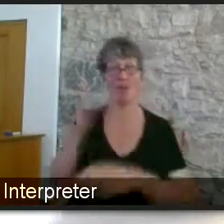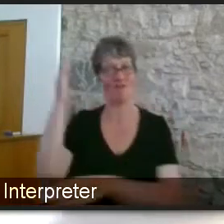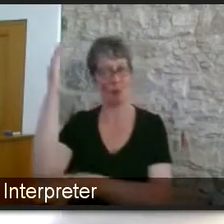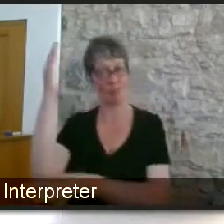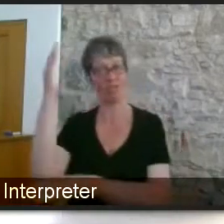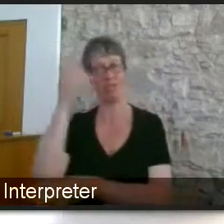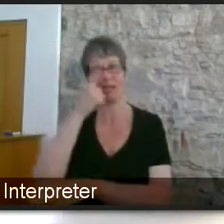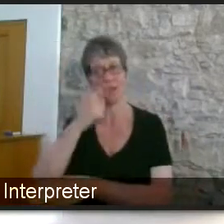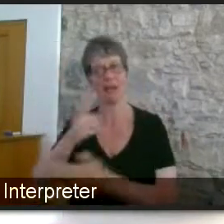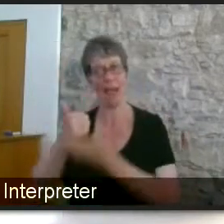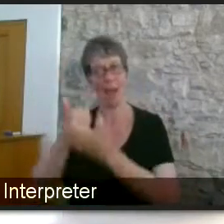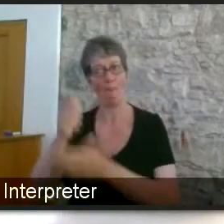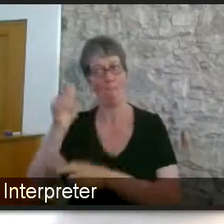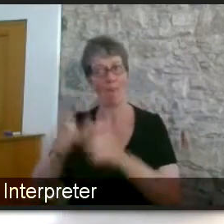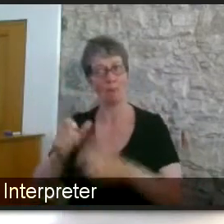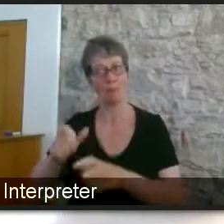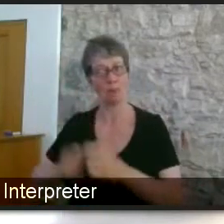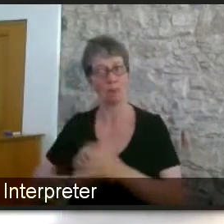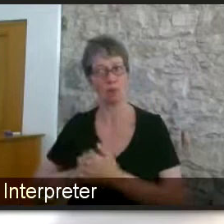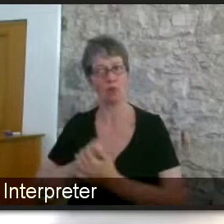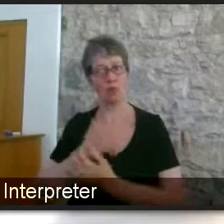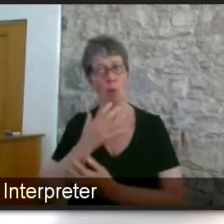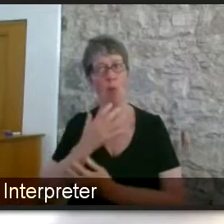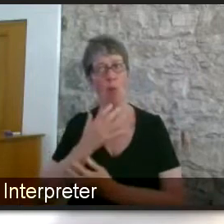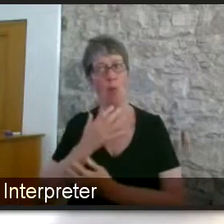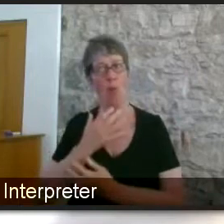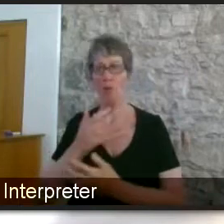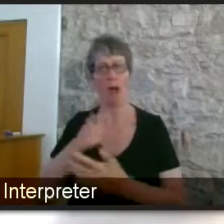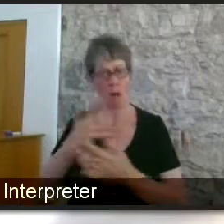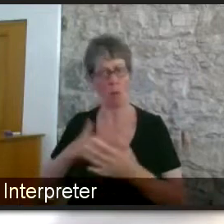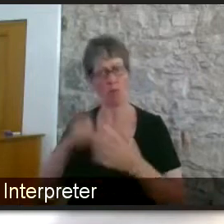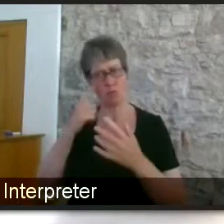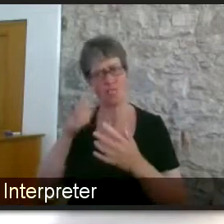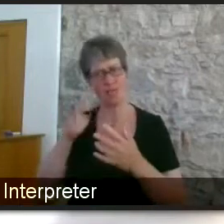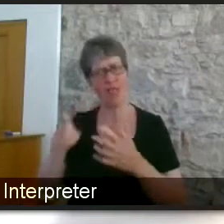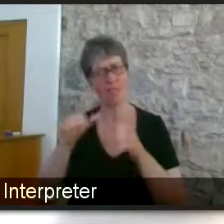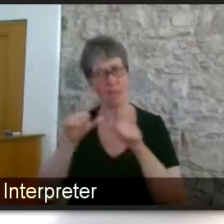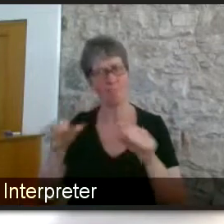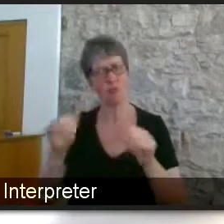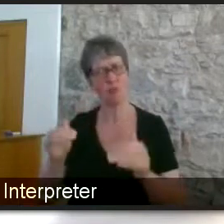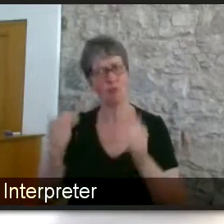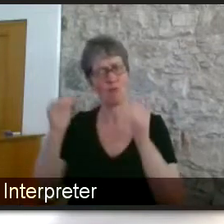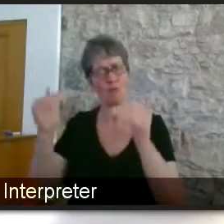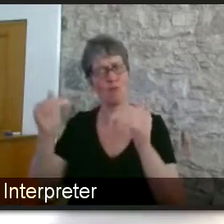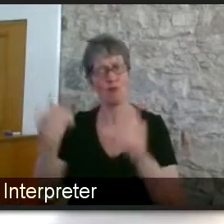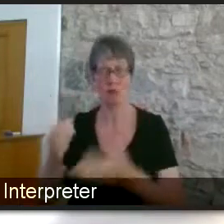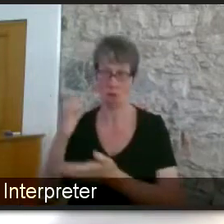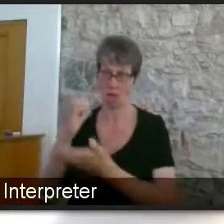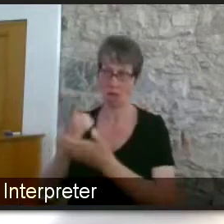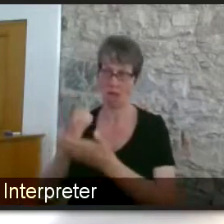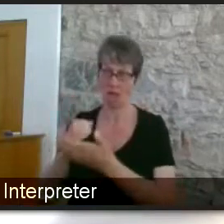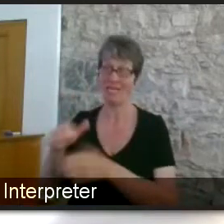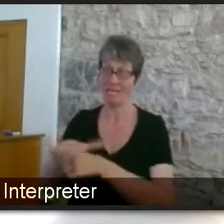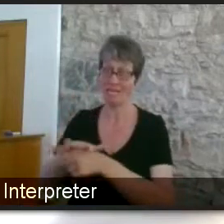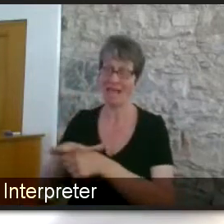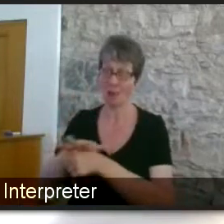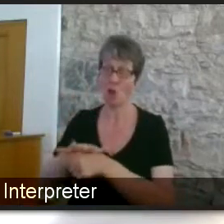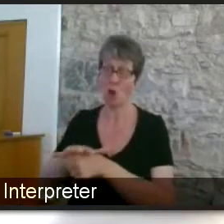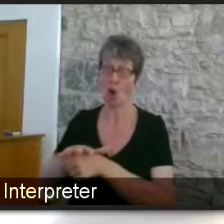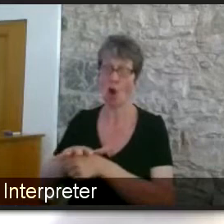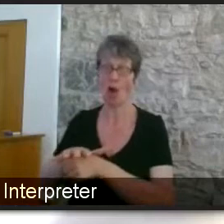and other occupations and i'd like to see that improve obviously the charity sector has a big part to play in supporting us